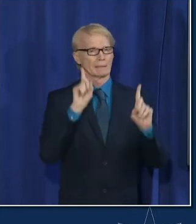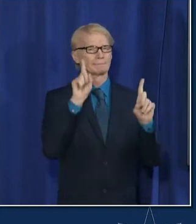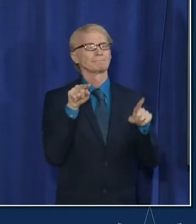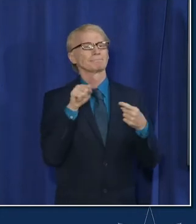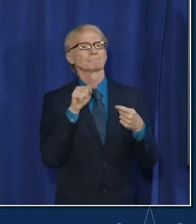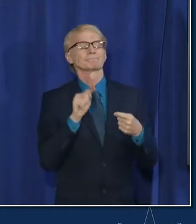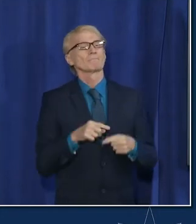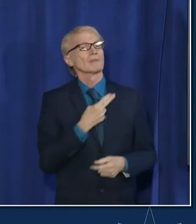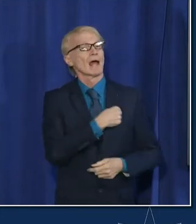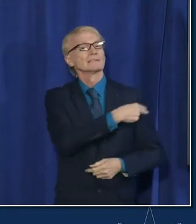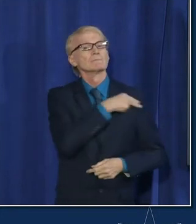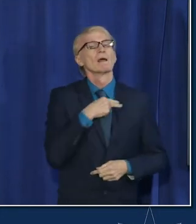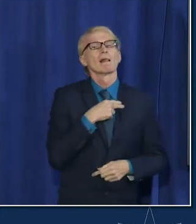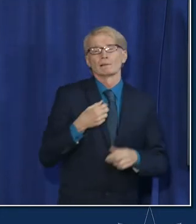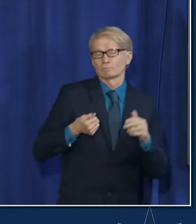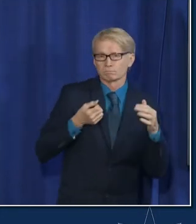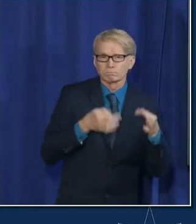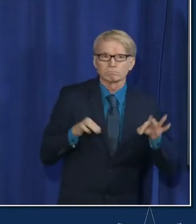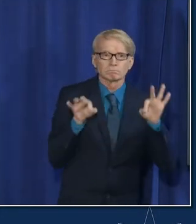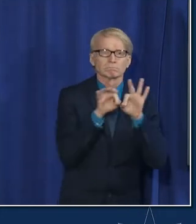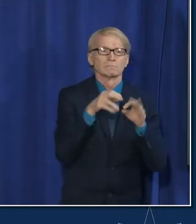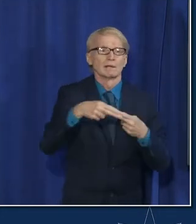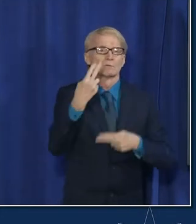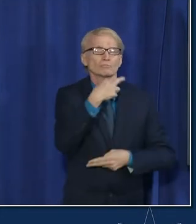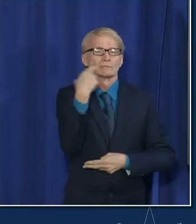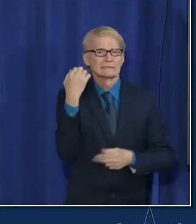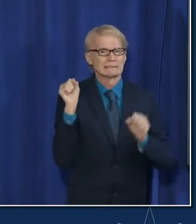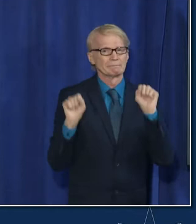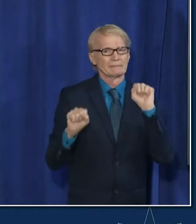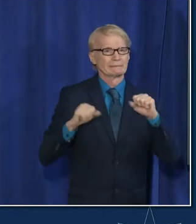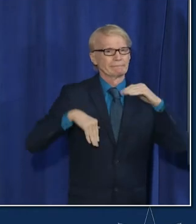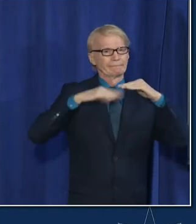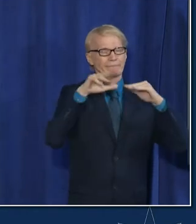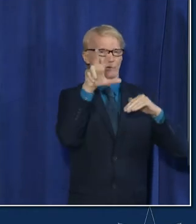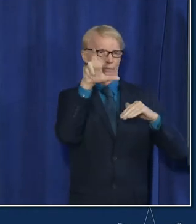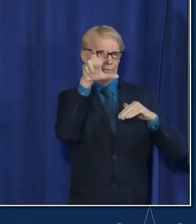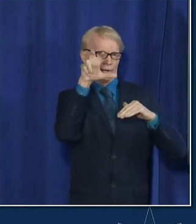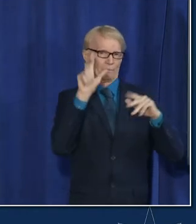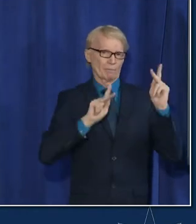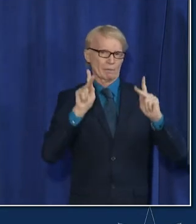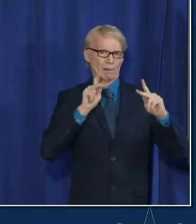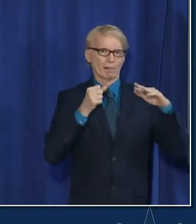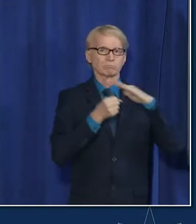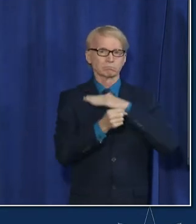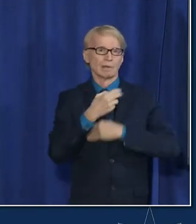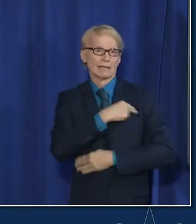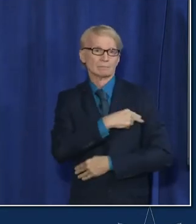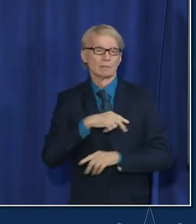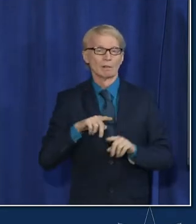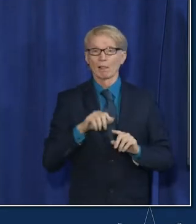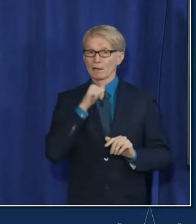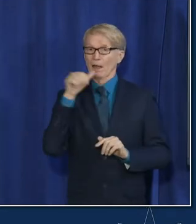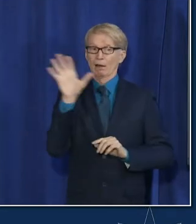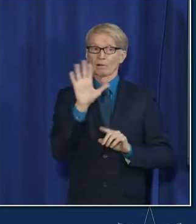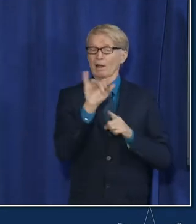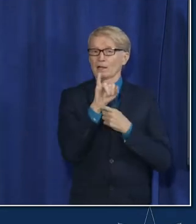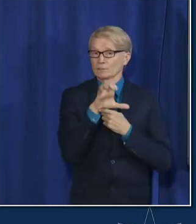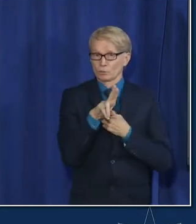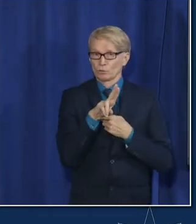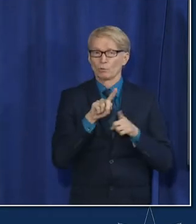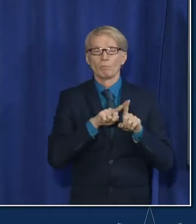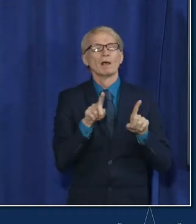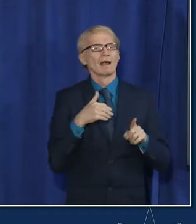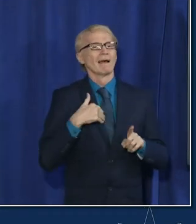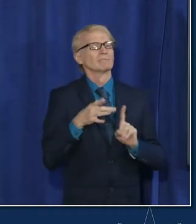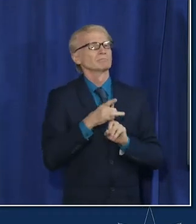transmission risk where there's approximately 300 Chicagoans hospitalized but not in the ICU with COVID on a given